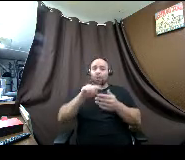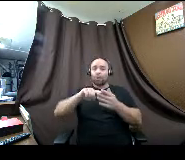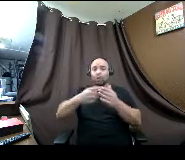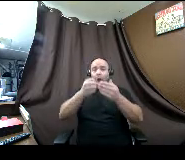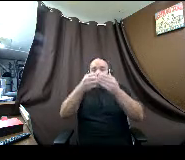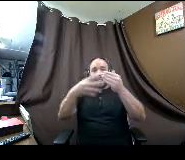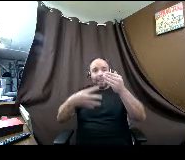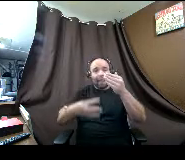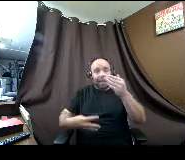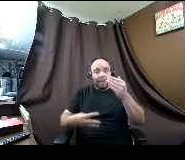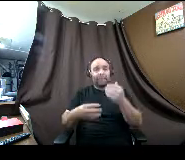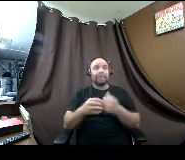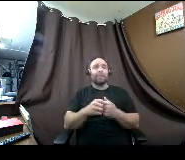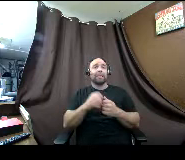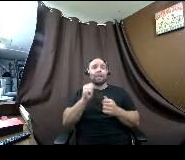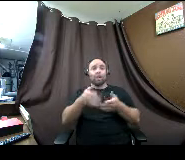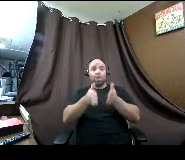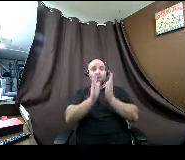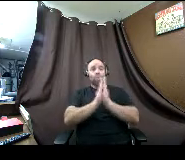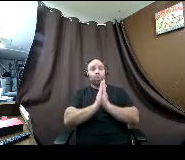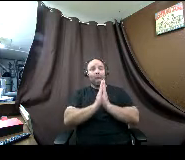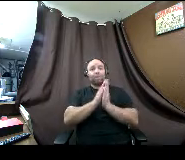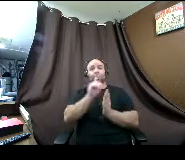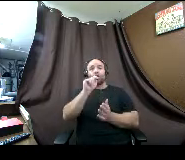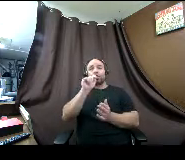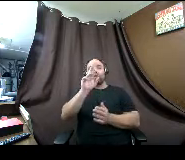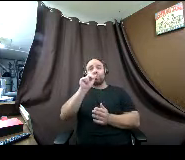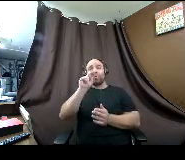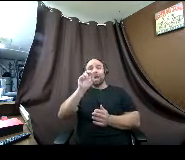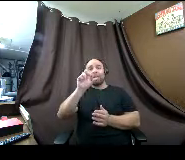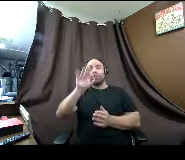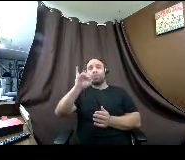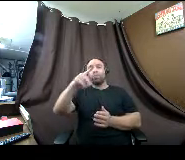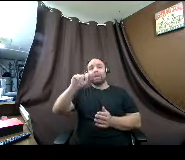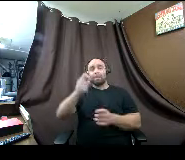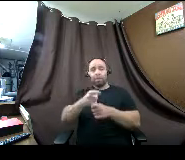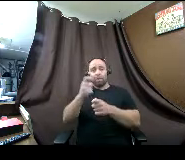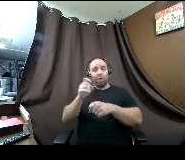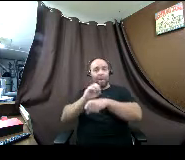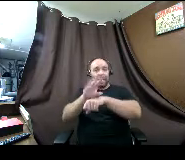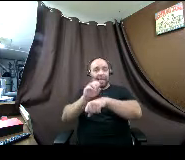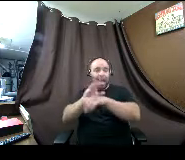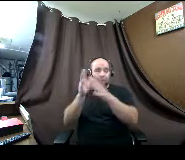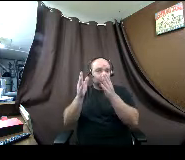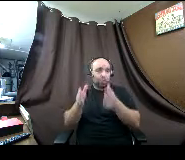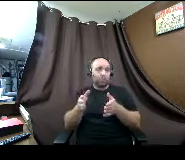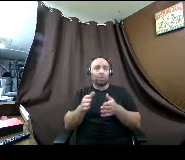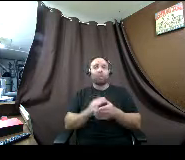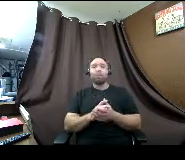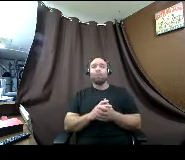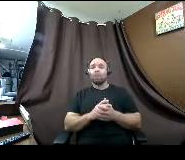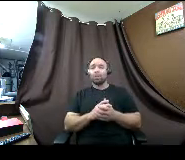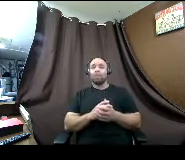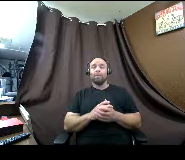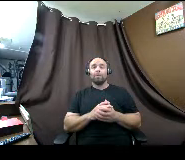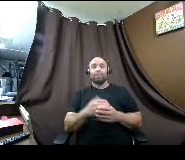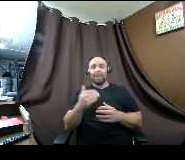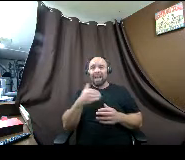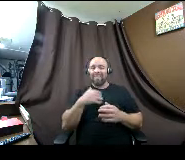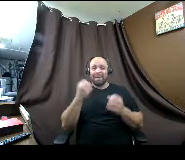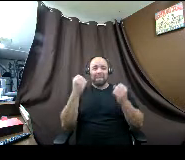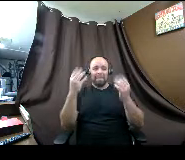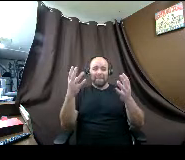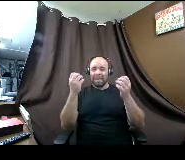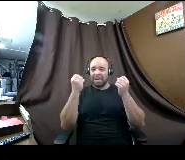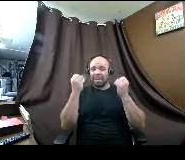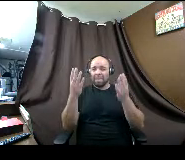and request your transcripts from your counselors um so there's just tons of things in there